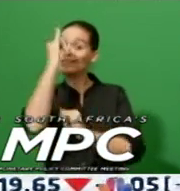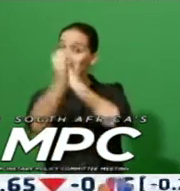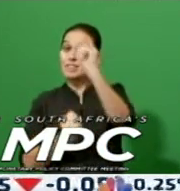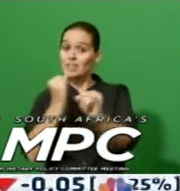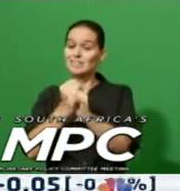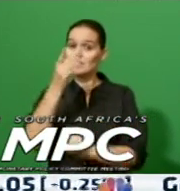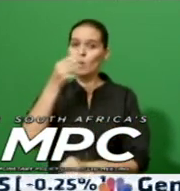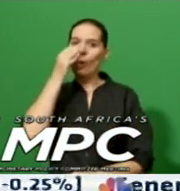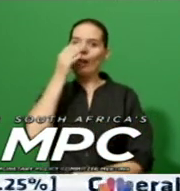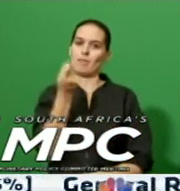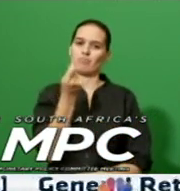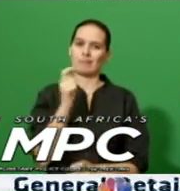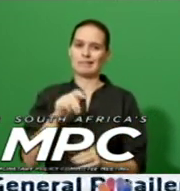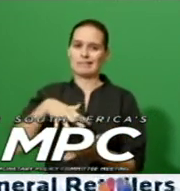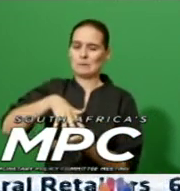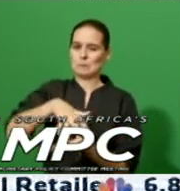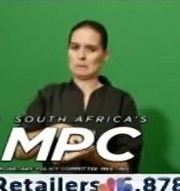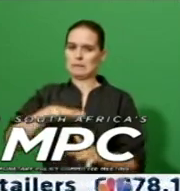oil prices.